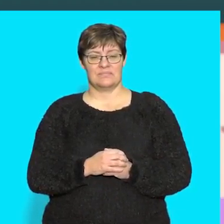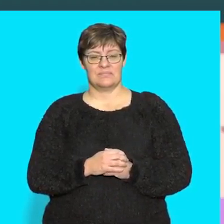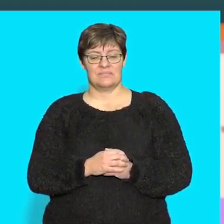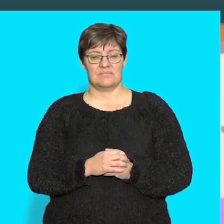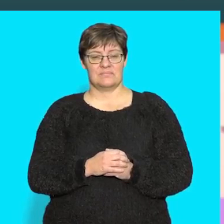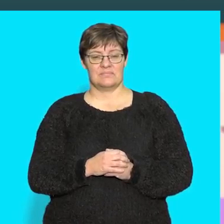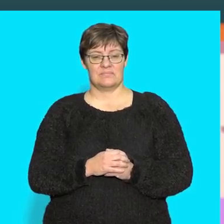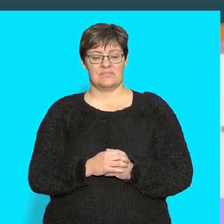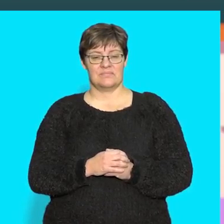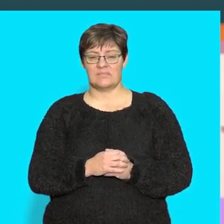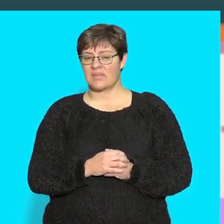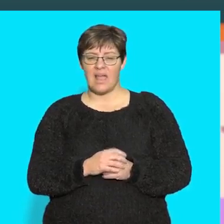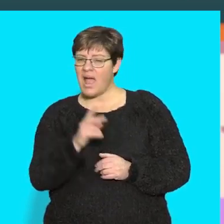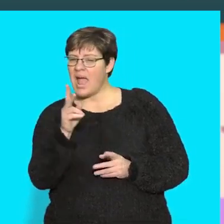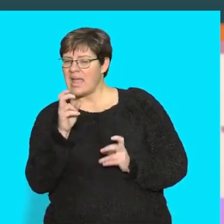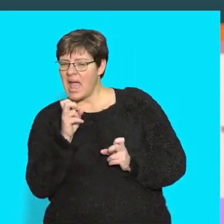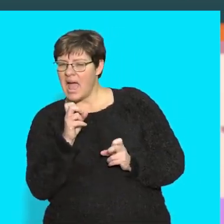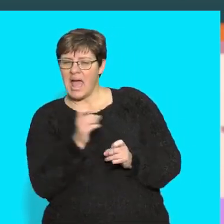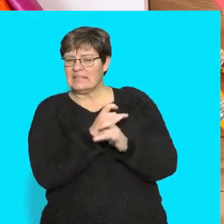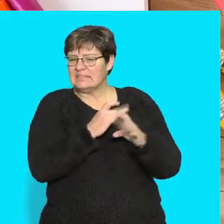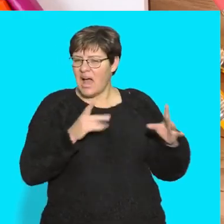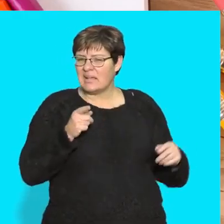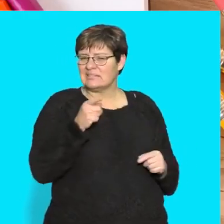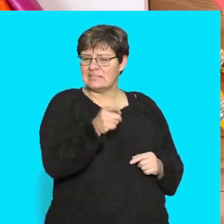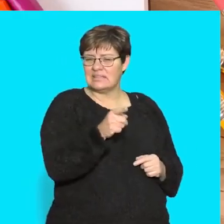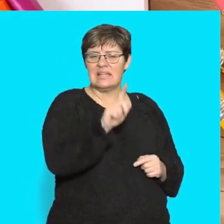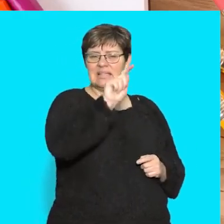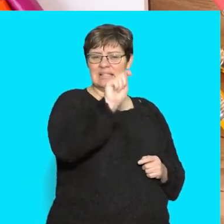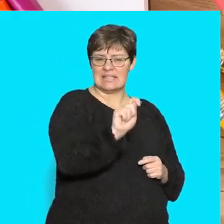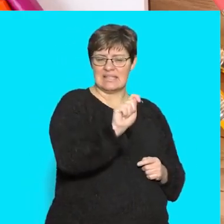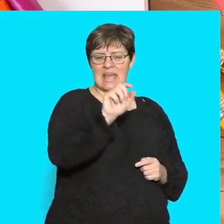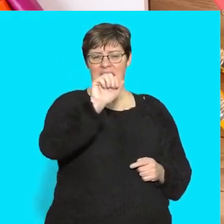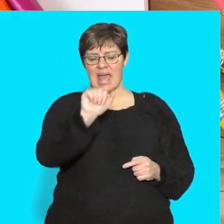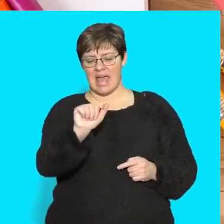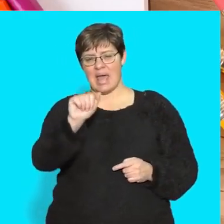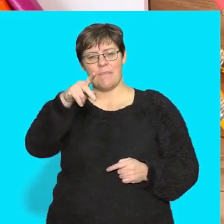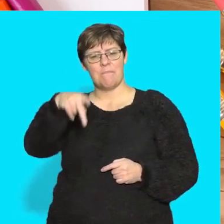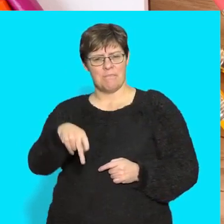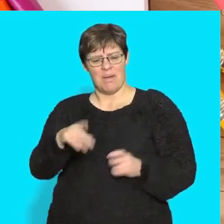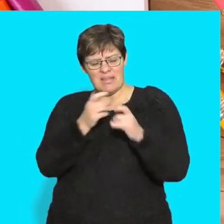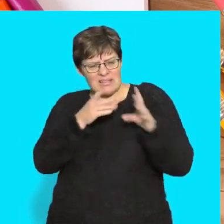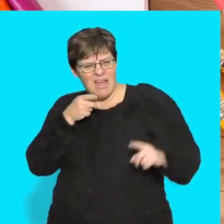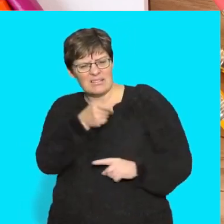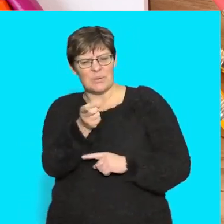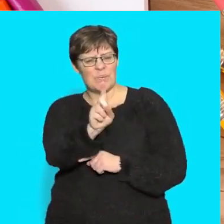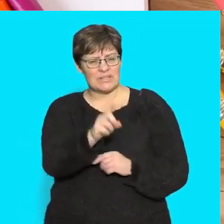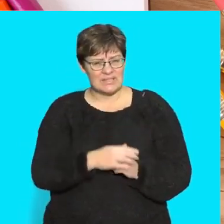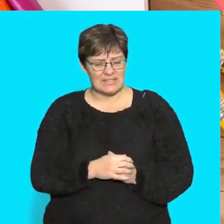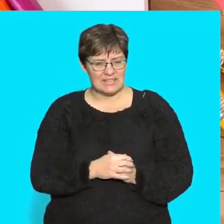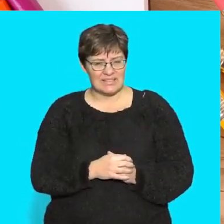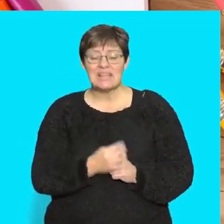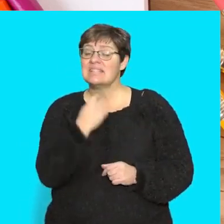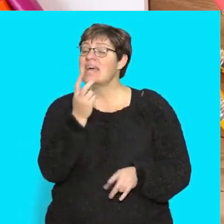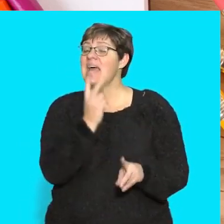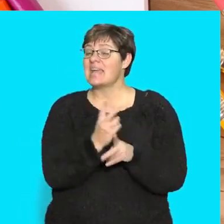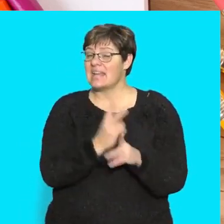What sound do you hear at the beginning of t-A-P? Let me say it again.